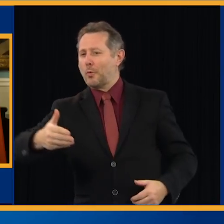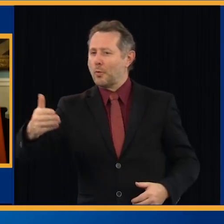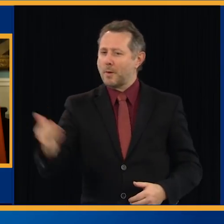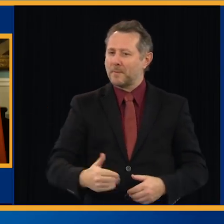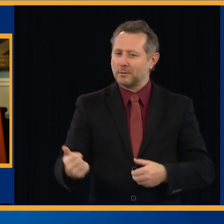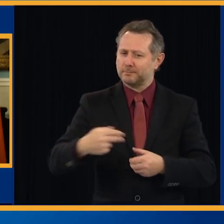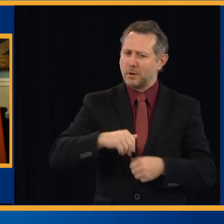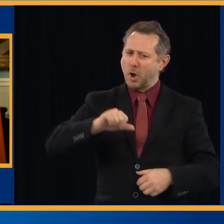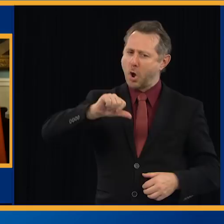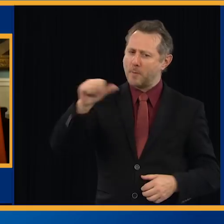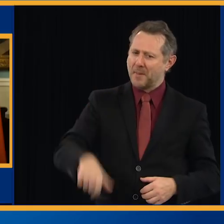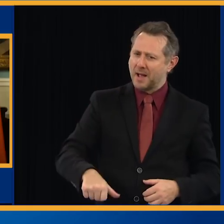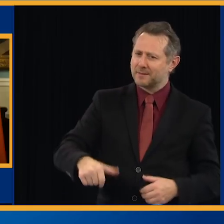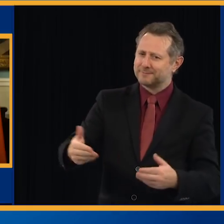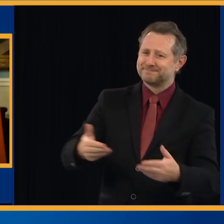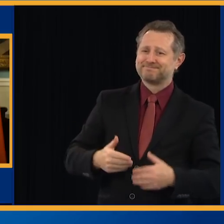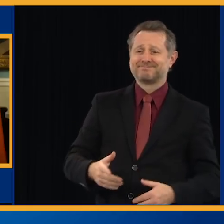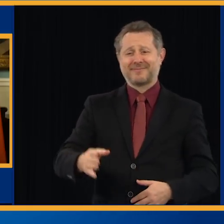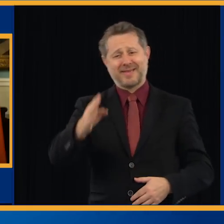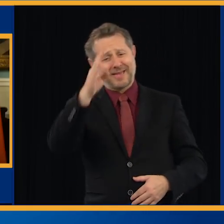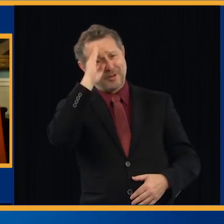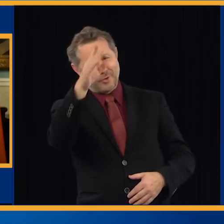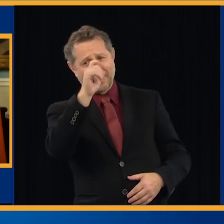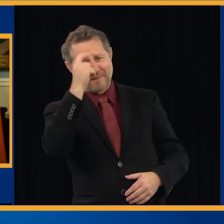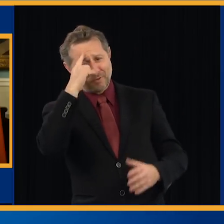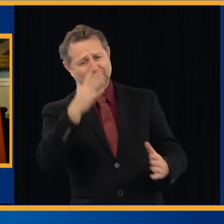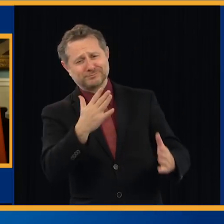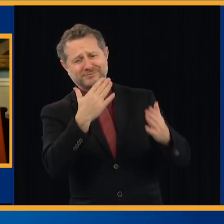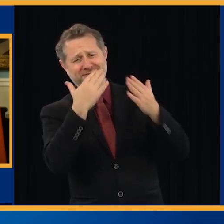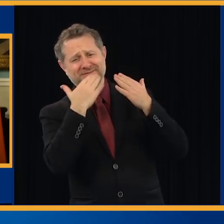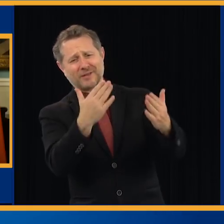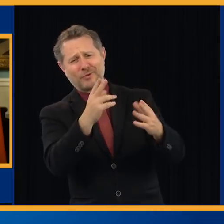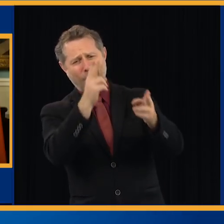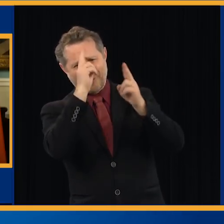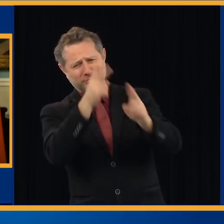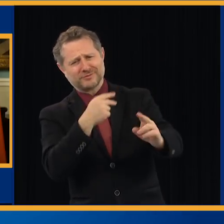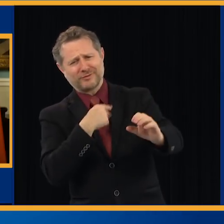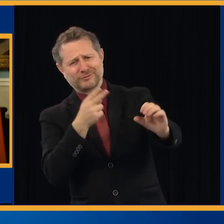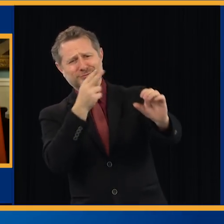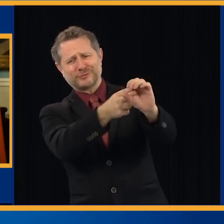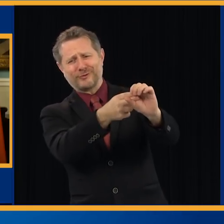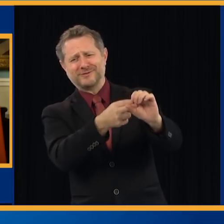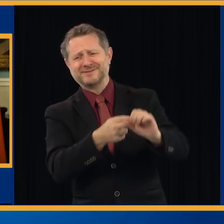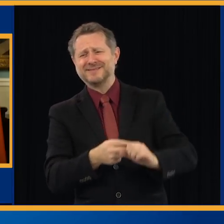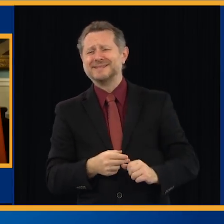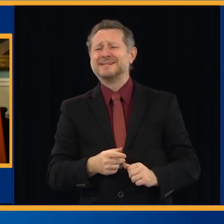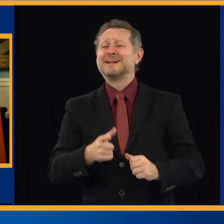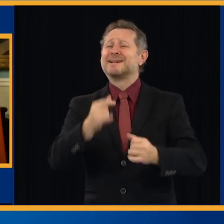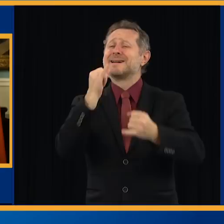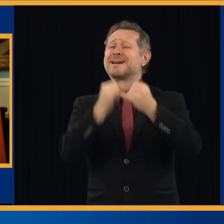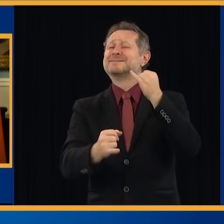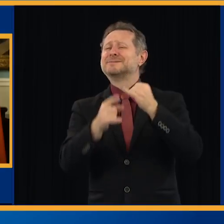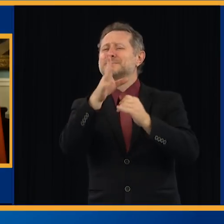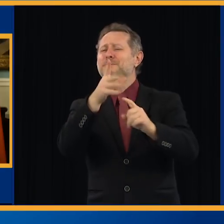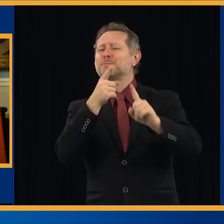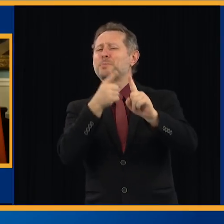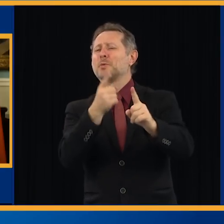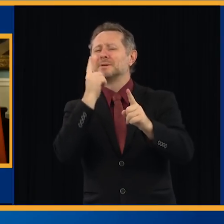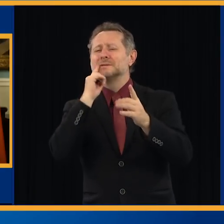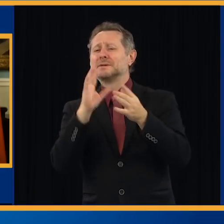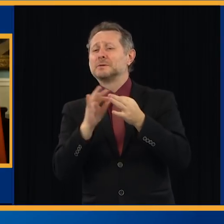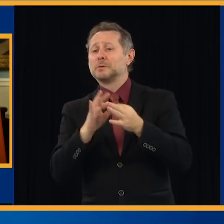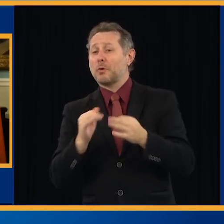it's a pleasure to be with you. Governor, I want to end that point you made about all of us together.